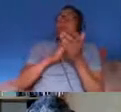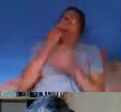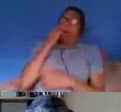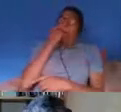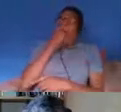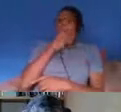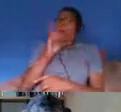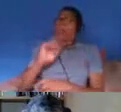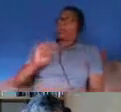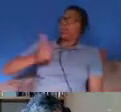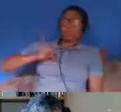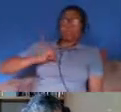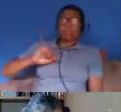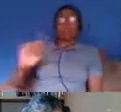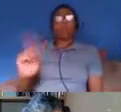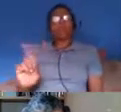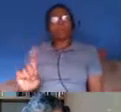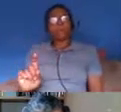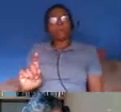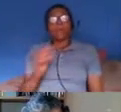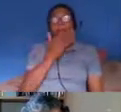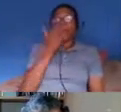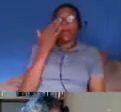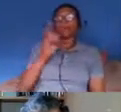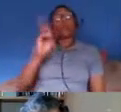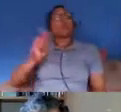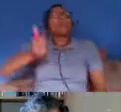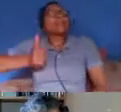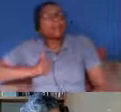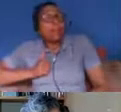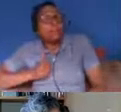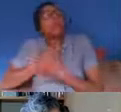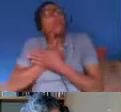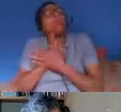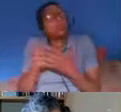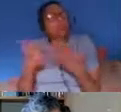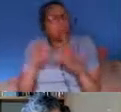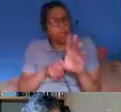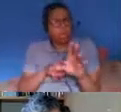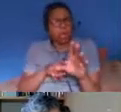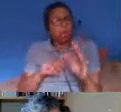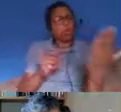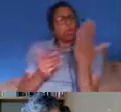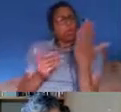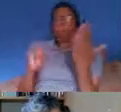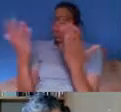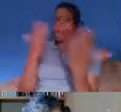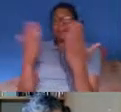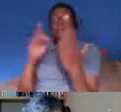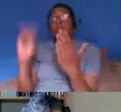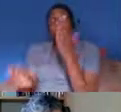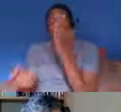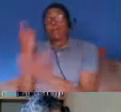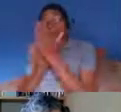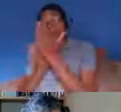of the age profile in in terms of deaths and what was actually occurring pointing out that the difference for example